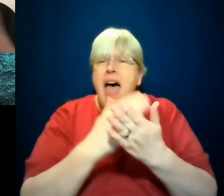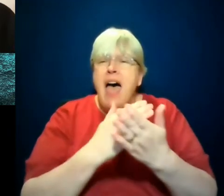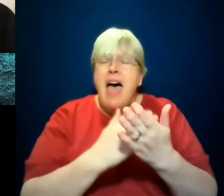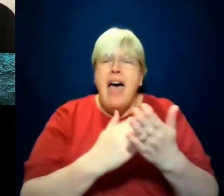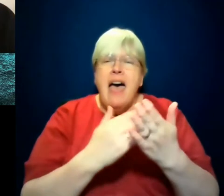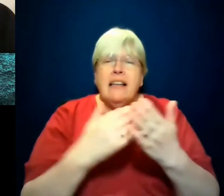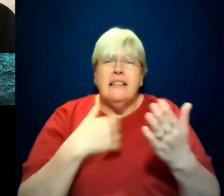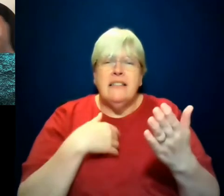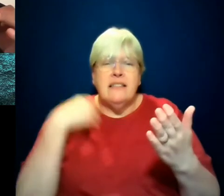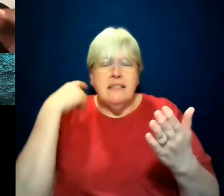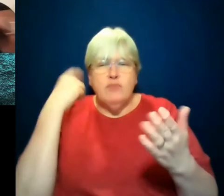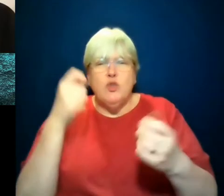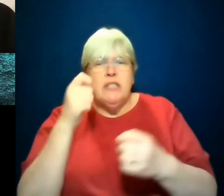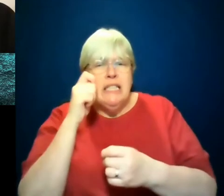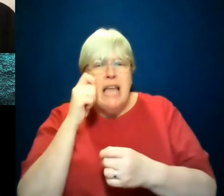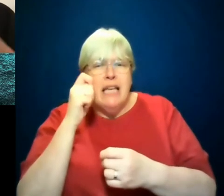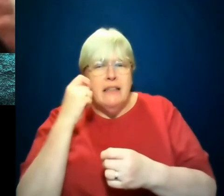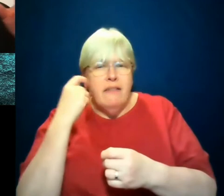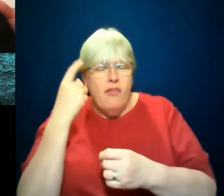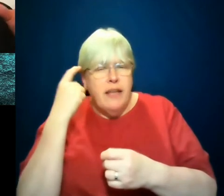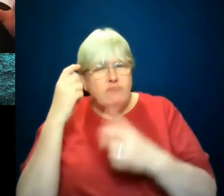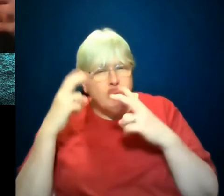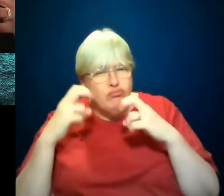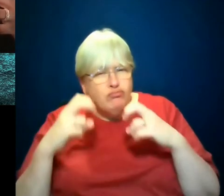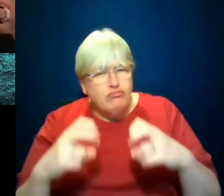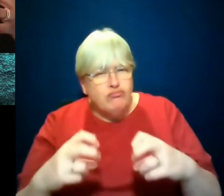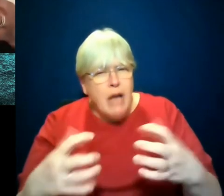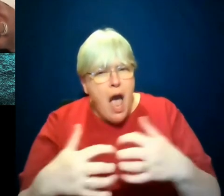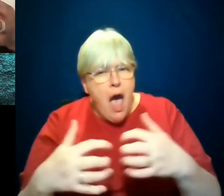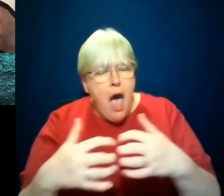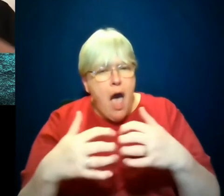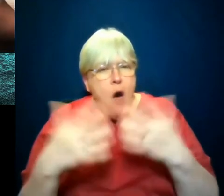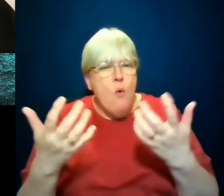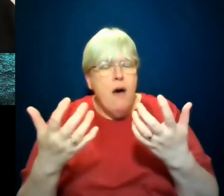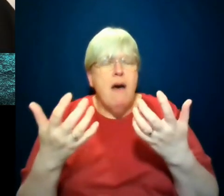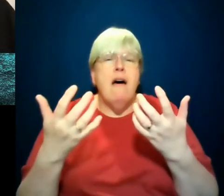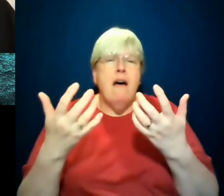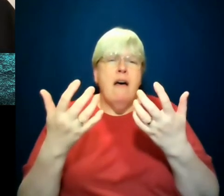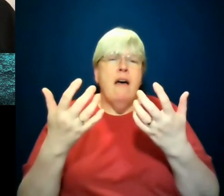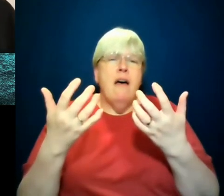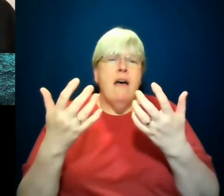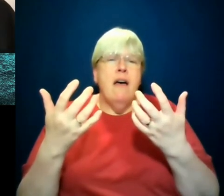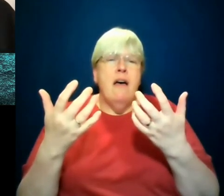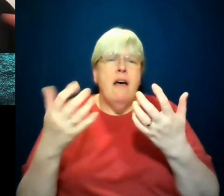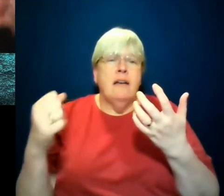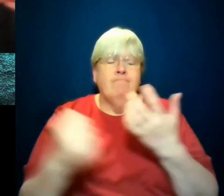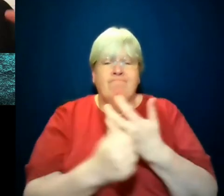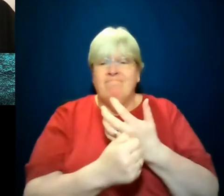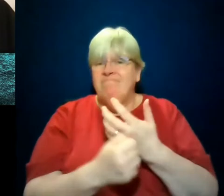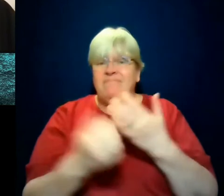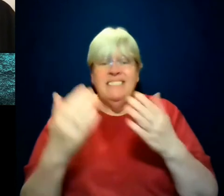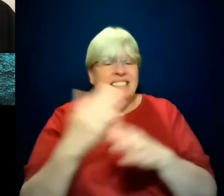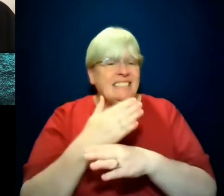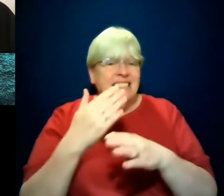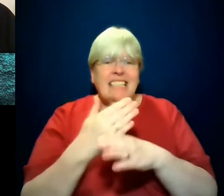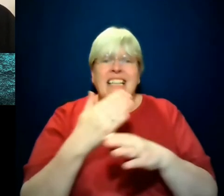mind, whether you're literally a detective or just a character that's been unfortunately tasked with figuring something out, how